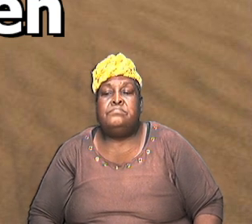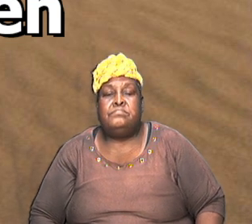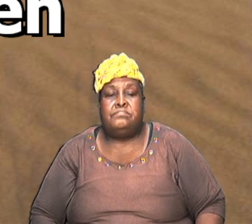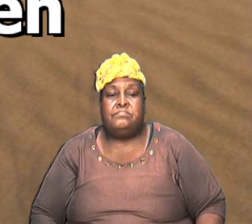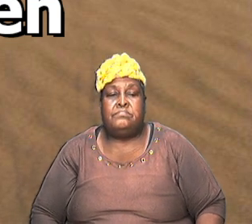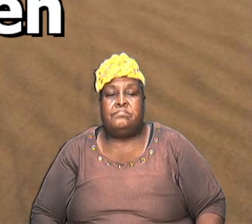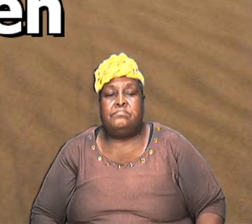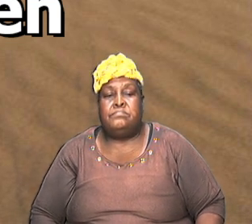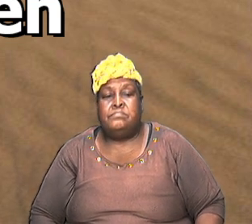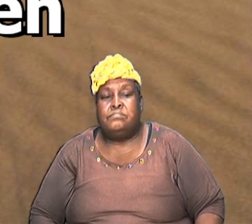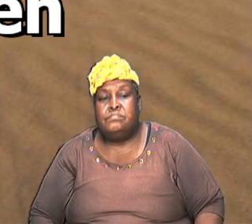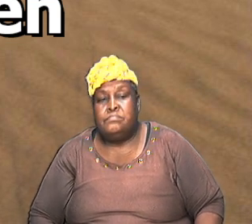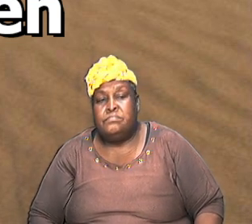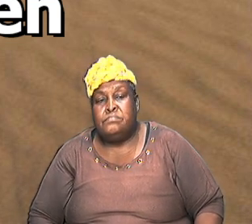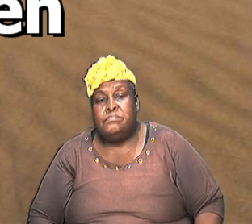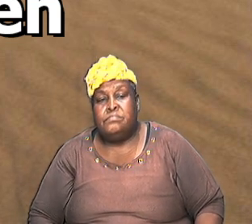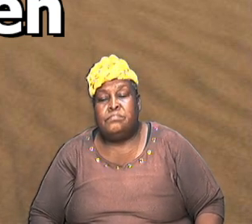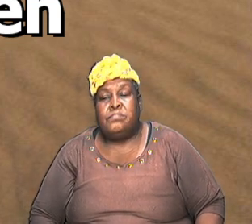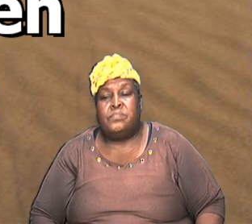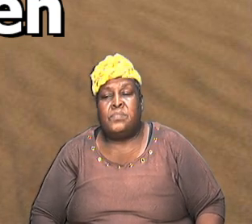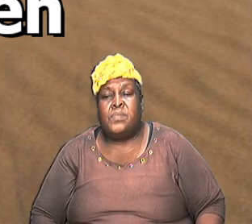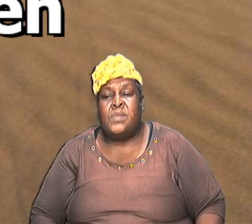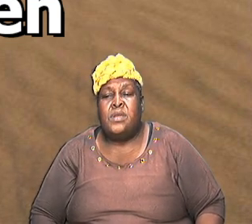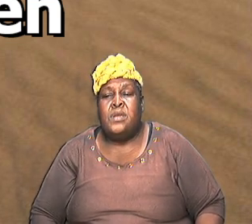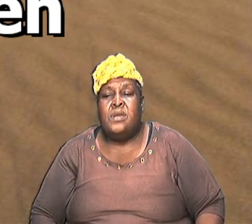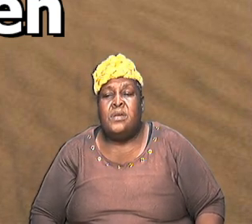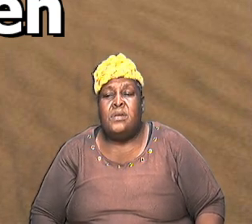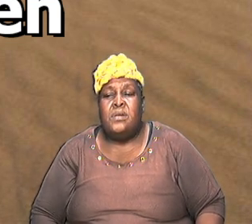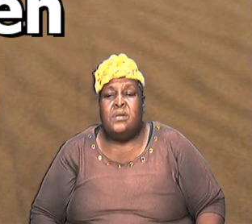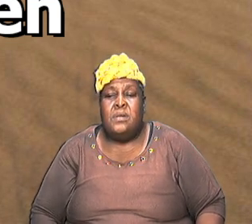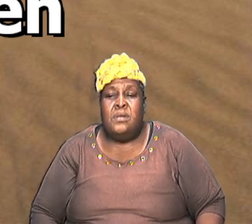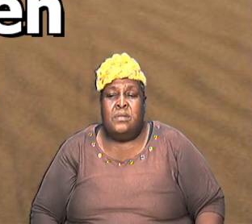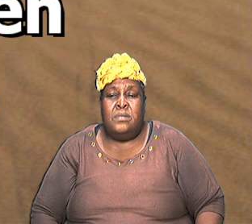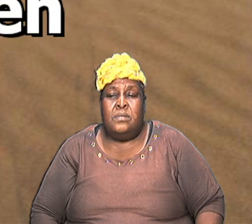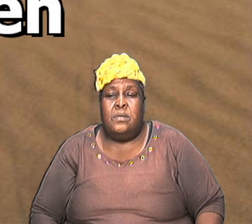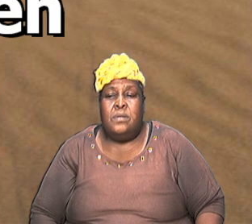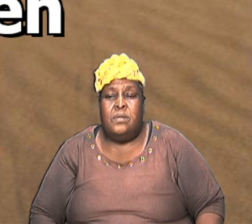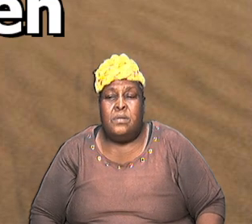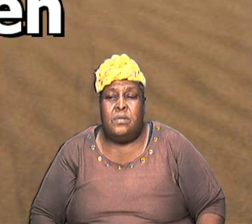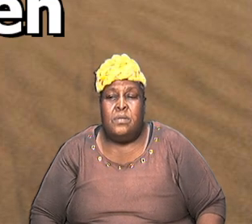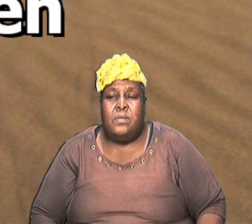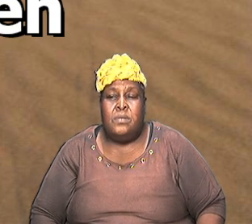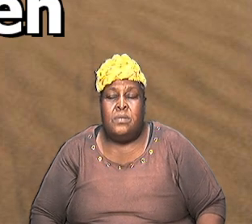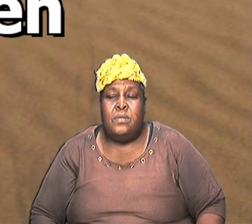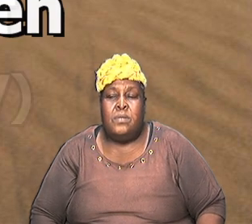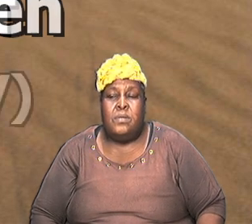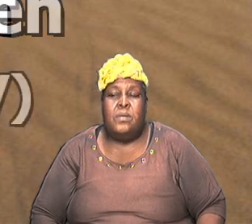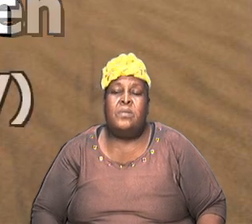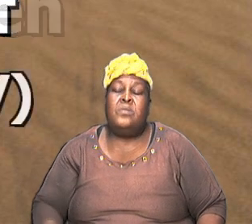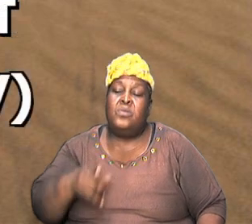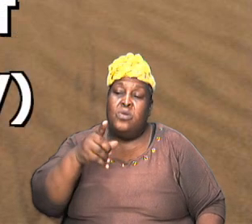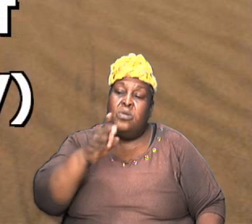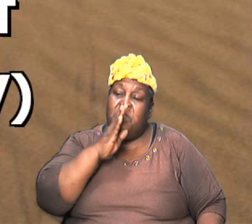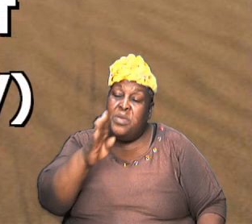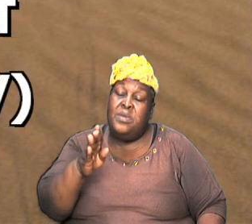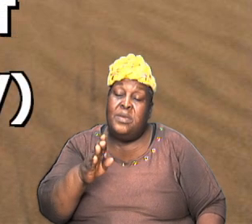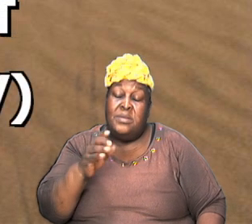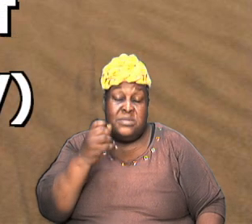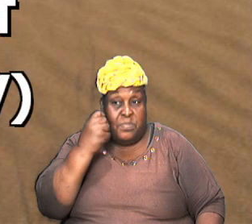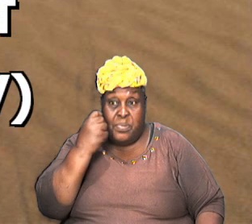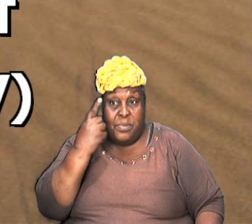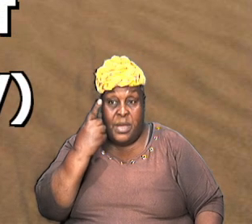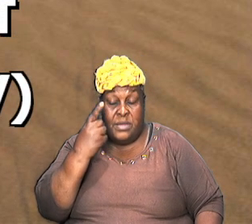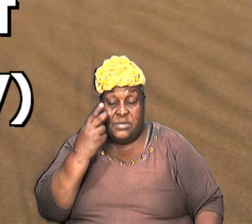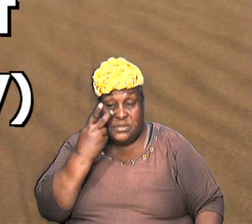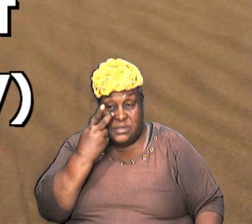I want to tell you let us read a little further because you would be surprised to